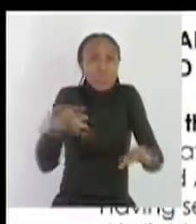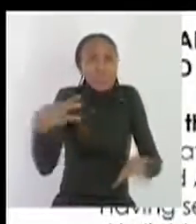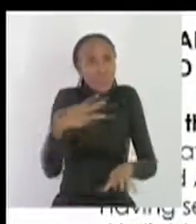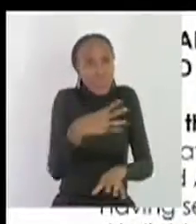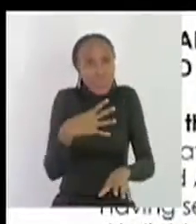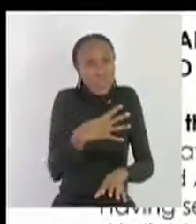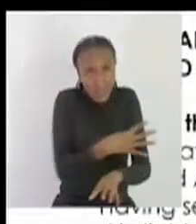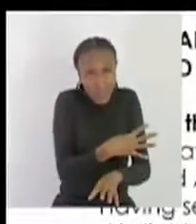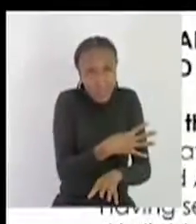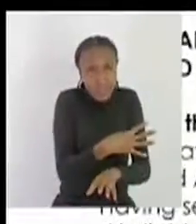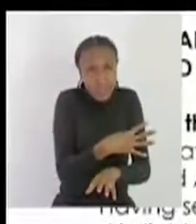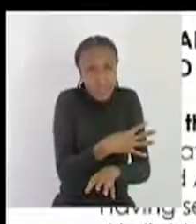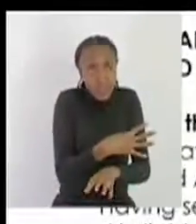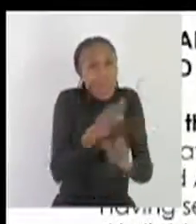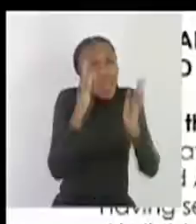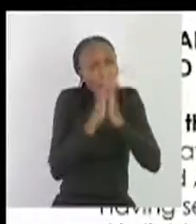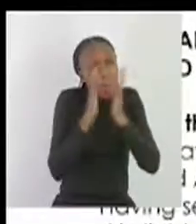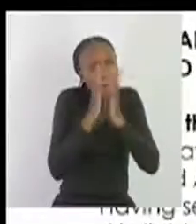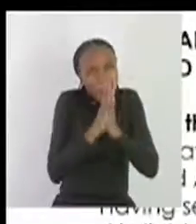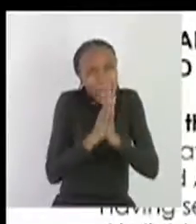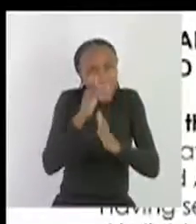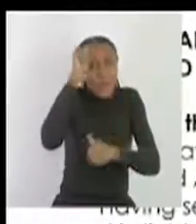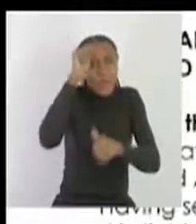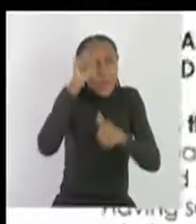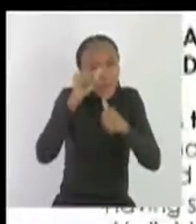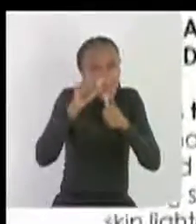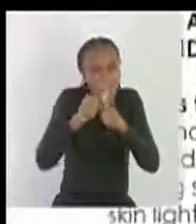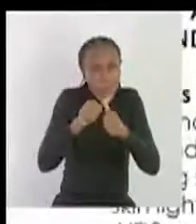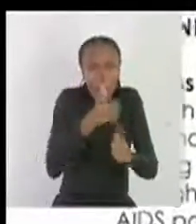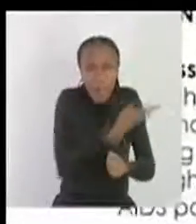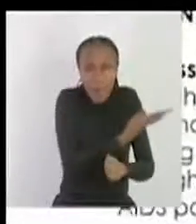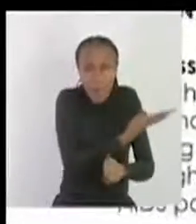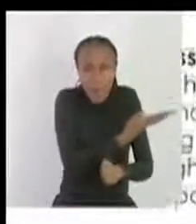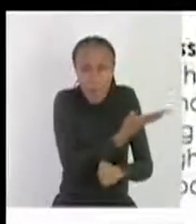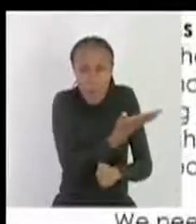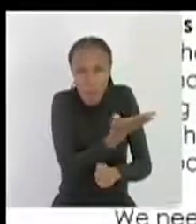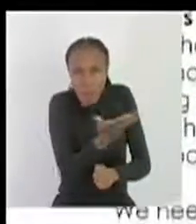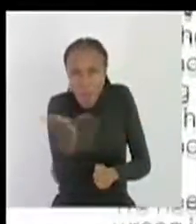take note and be these are all false stories